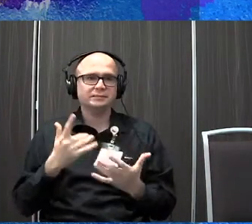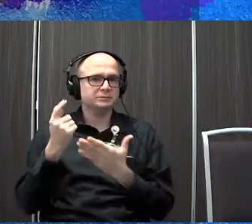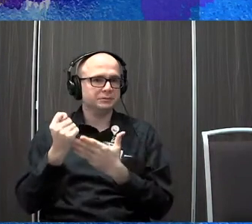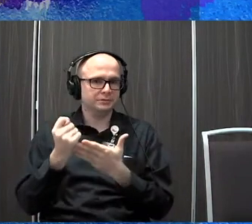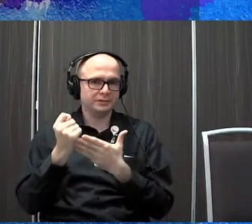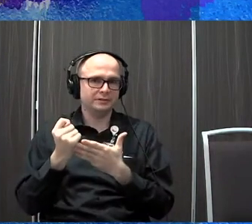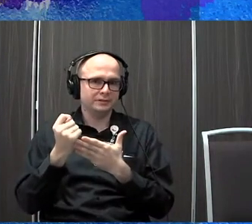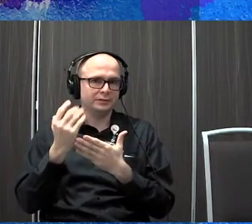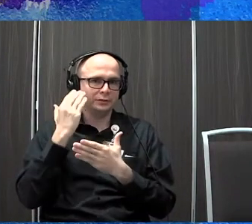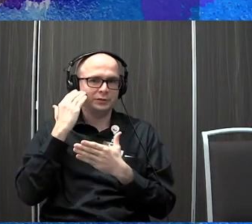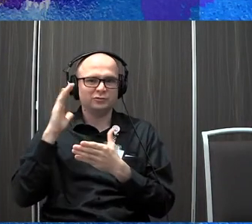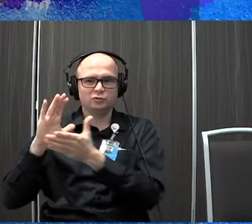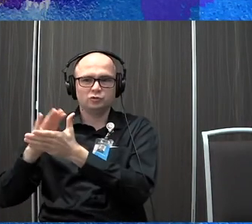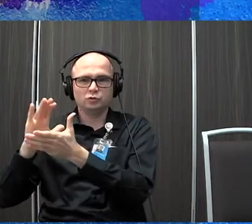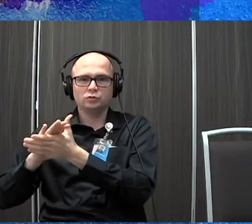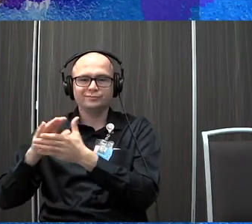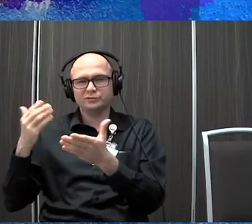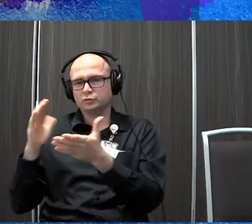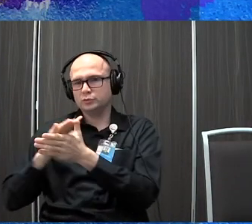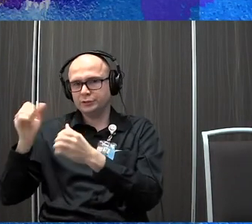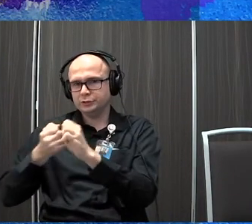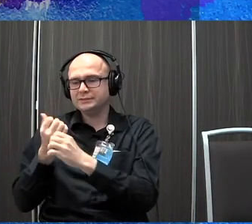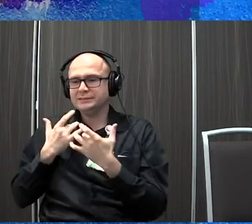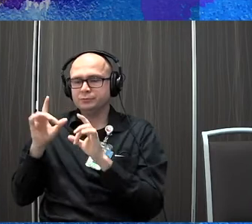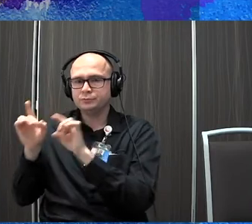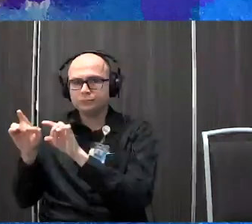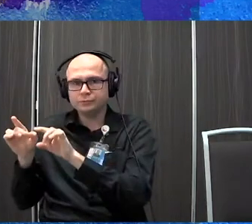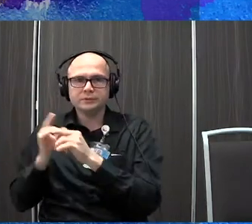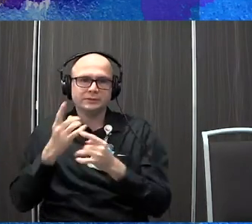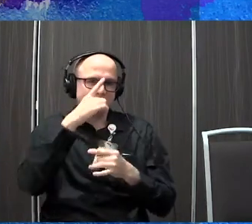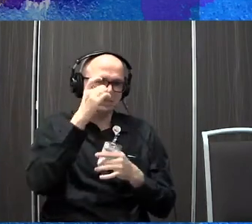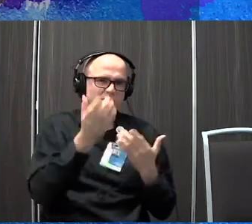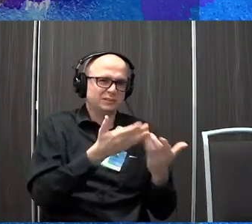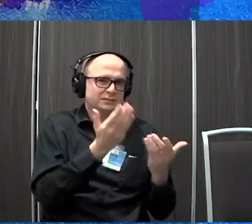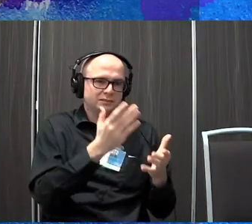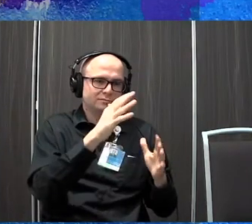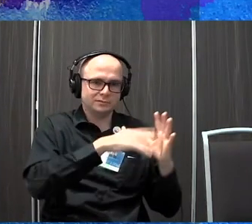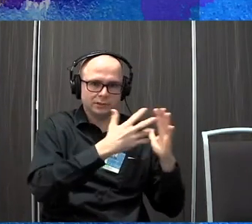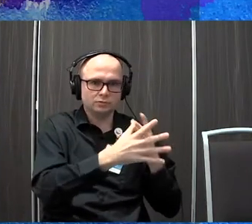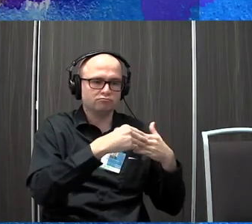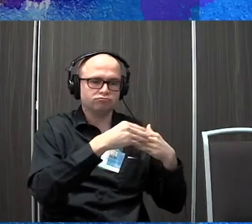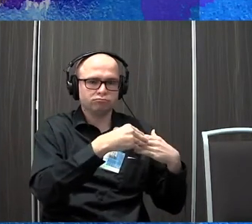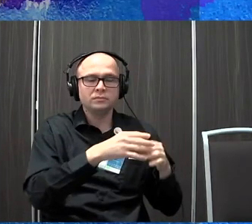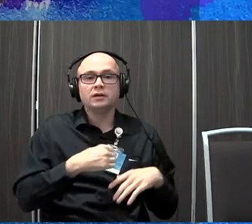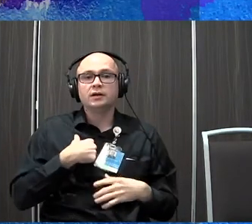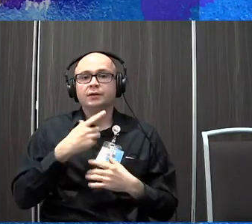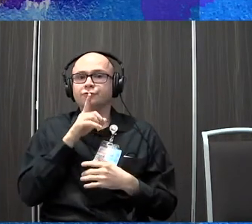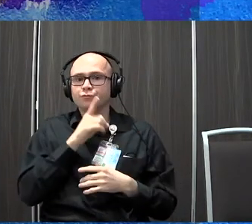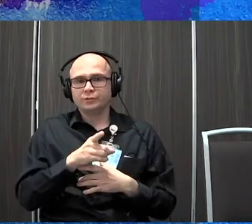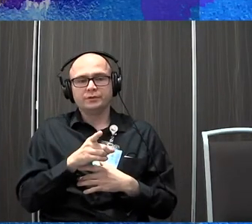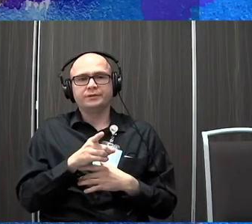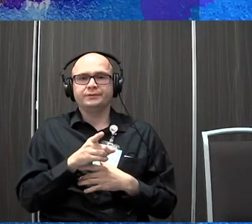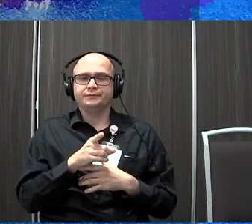um, outside of the school during the school year. So we kind of do it in the summer. It just makes it easier. Um, but I really think